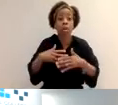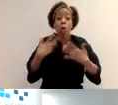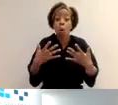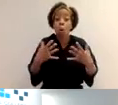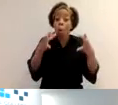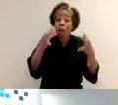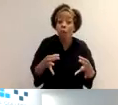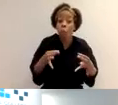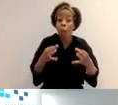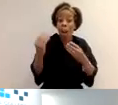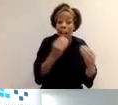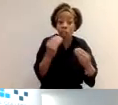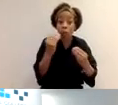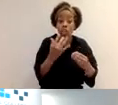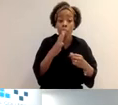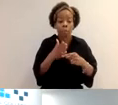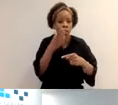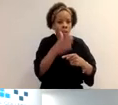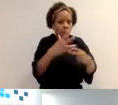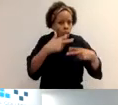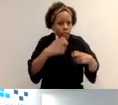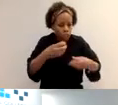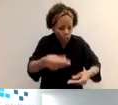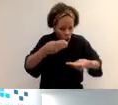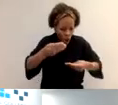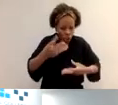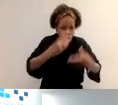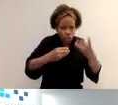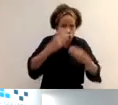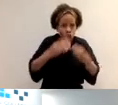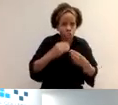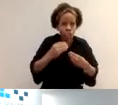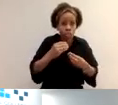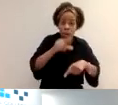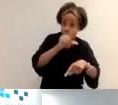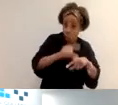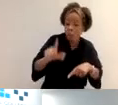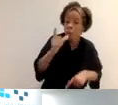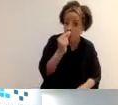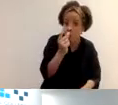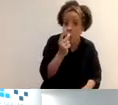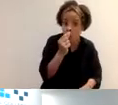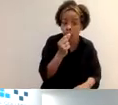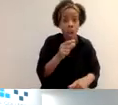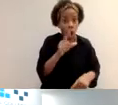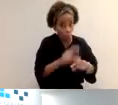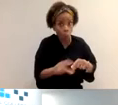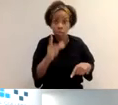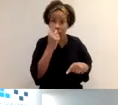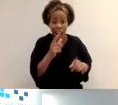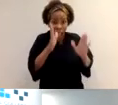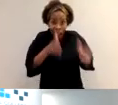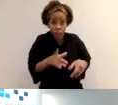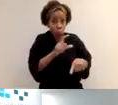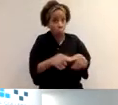people think all CPD has to be a fancy formal course, not at all. mean, of course, that can contribute to your CPD, but it's just one part